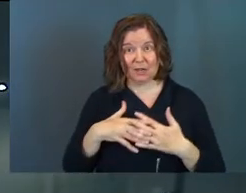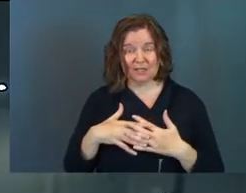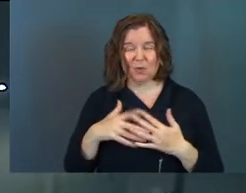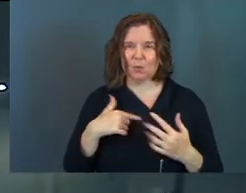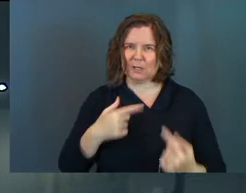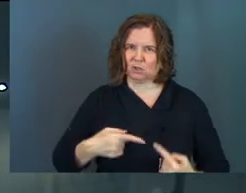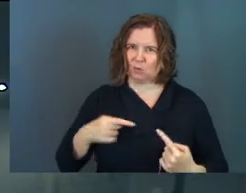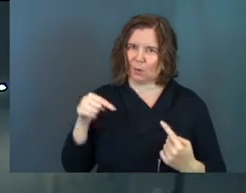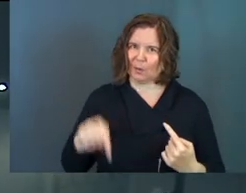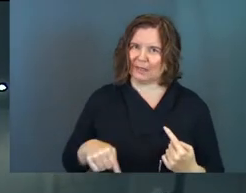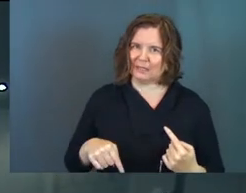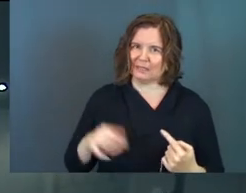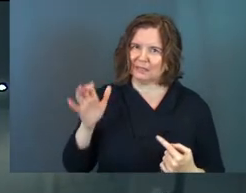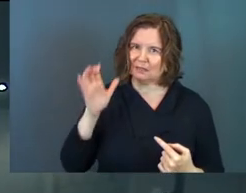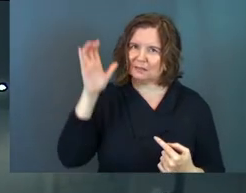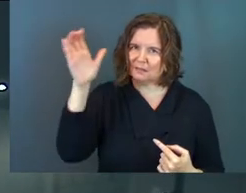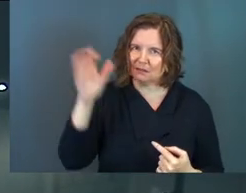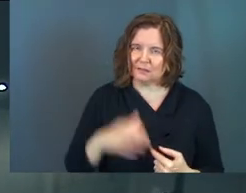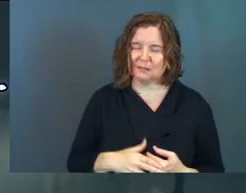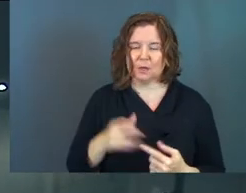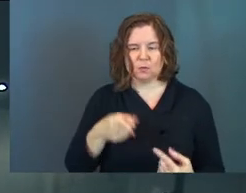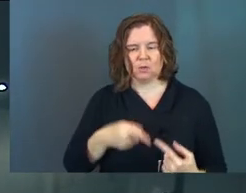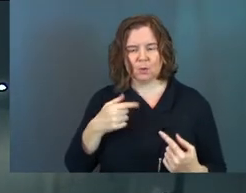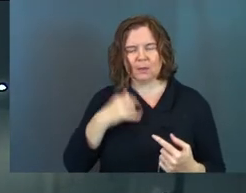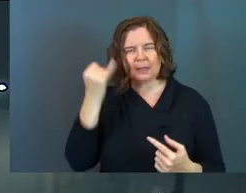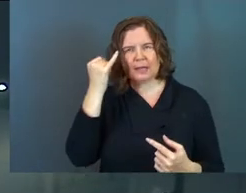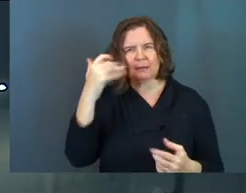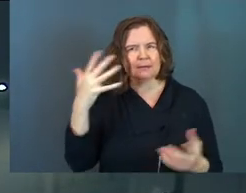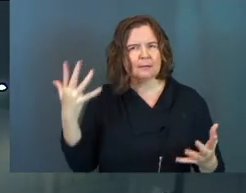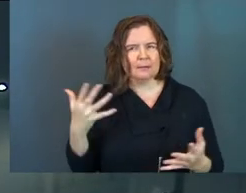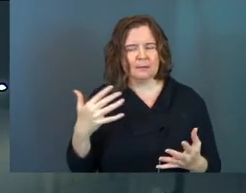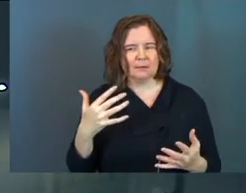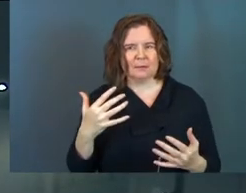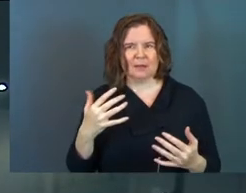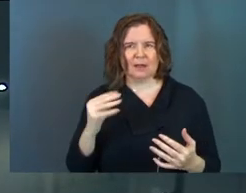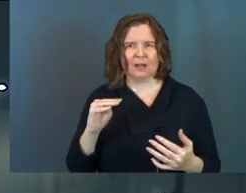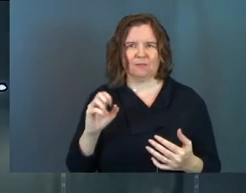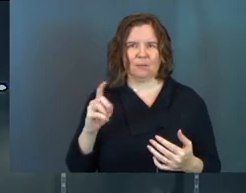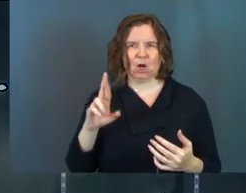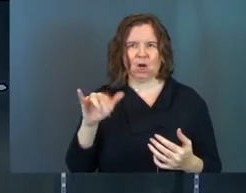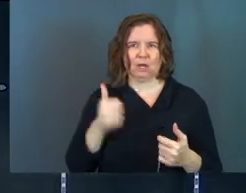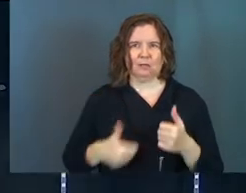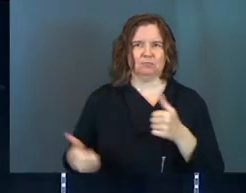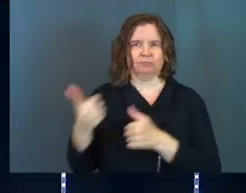we struggle with this. We struggle with the idea of monarchy.